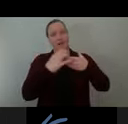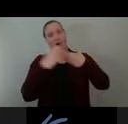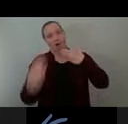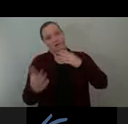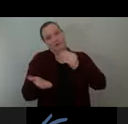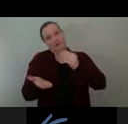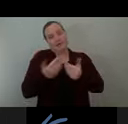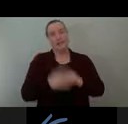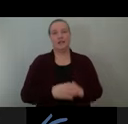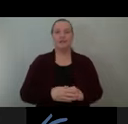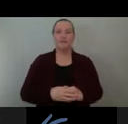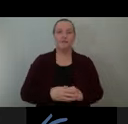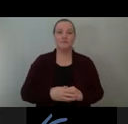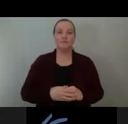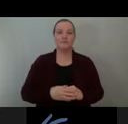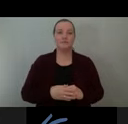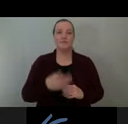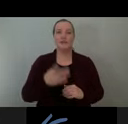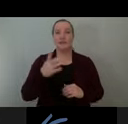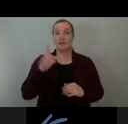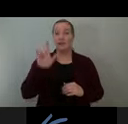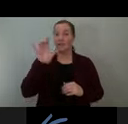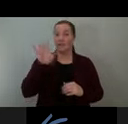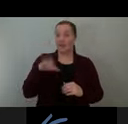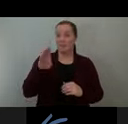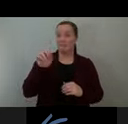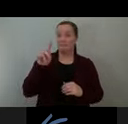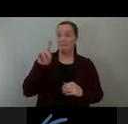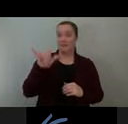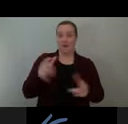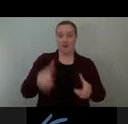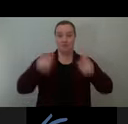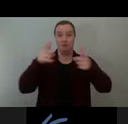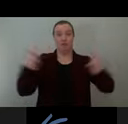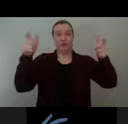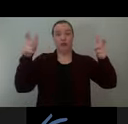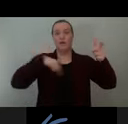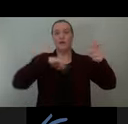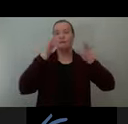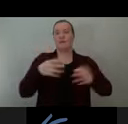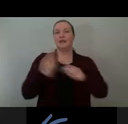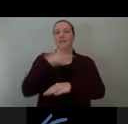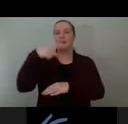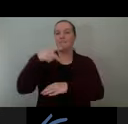vinyl and the paint gradient, and the York Street sign on the bent columns. Importantly, we've kept the vinyls of the columns